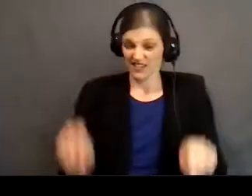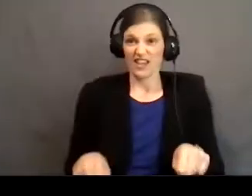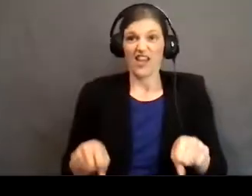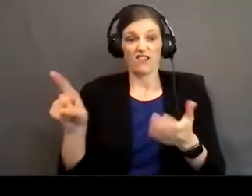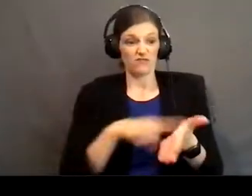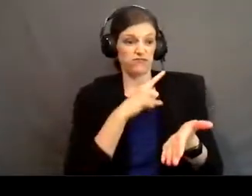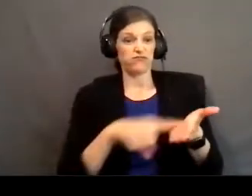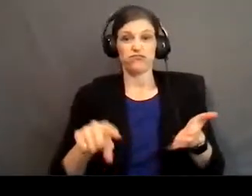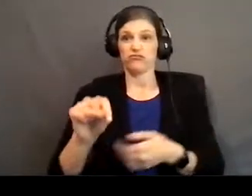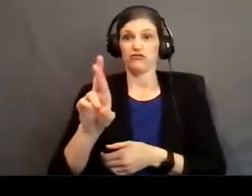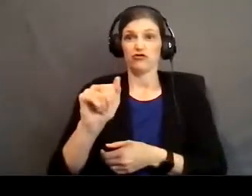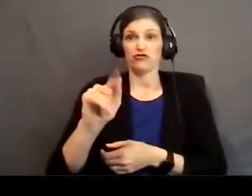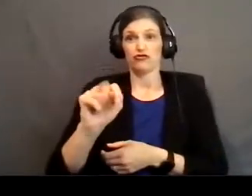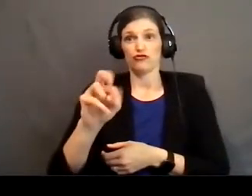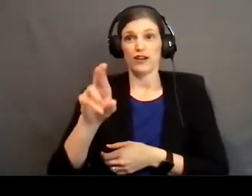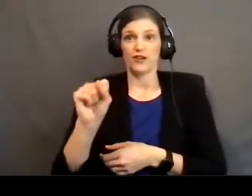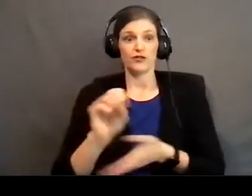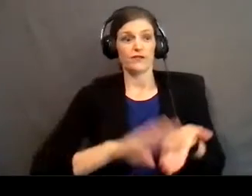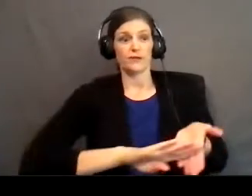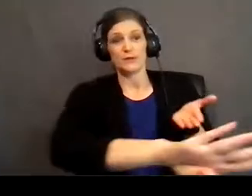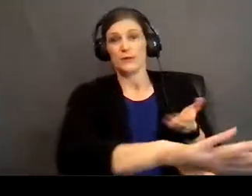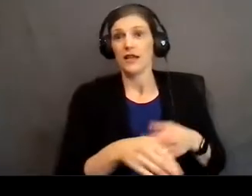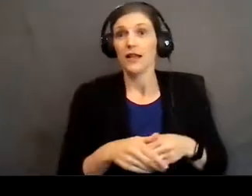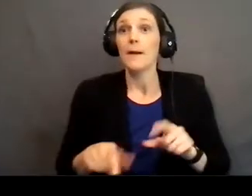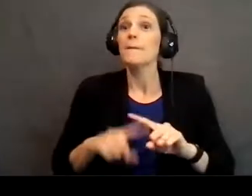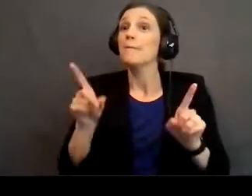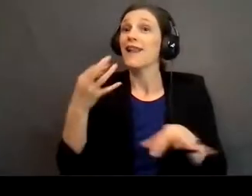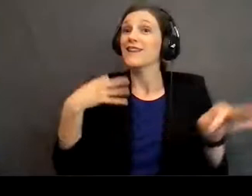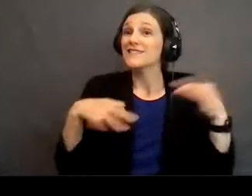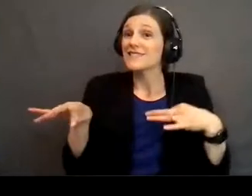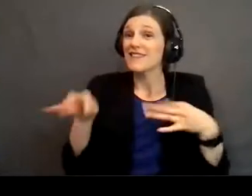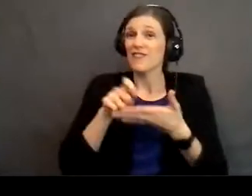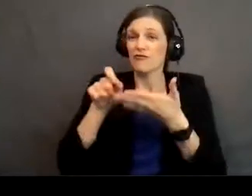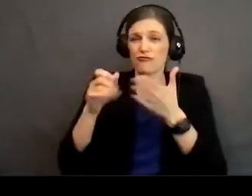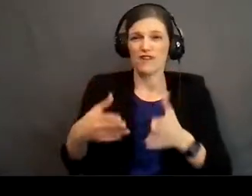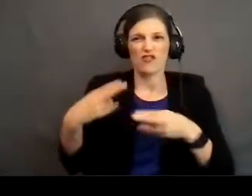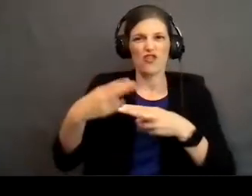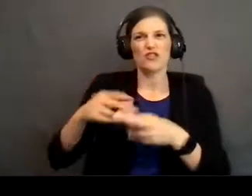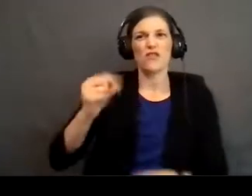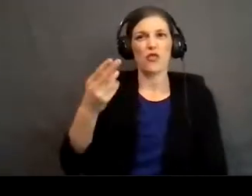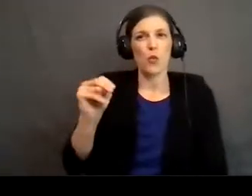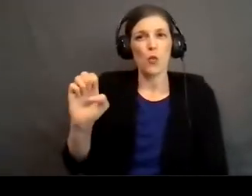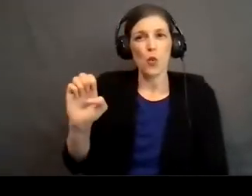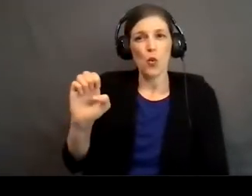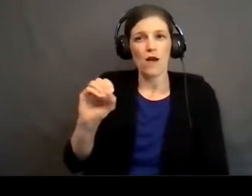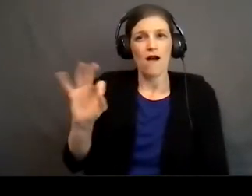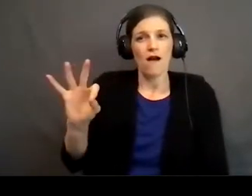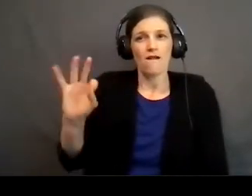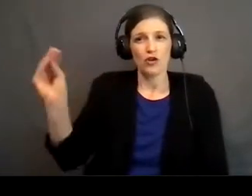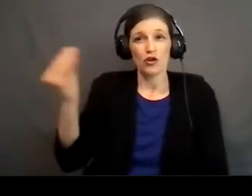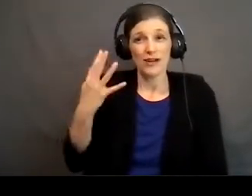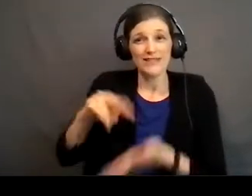traitors. But instead, the writer calls it the throne of grace, where we receive mercy.